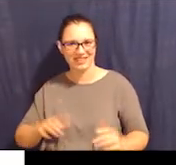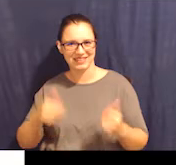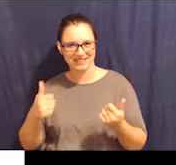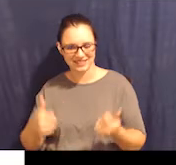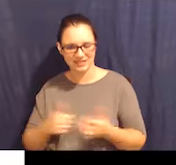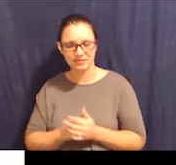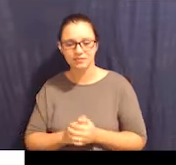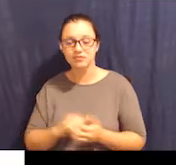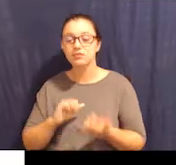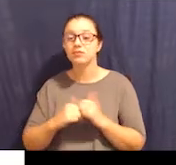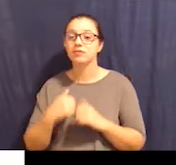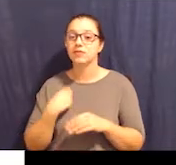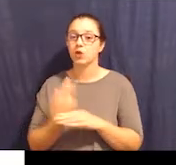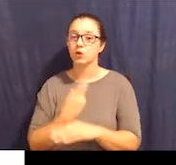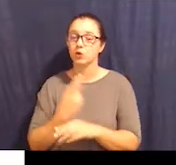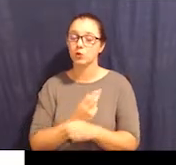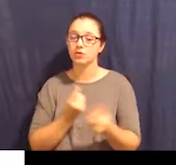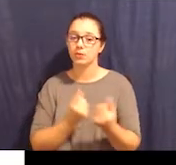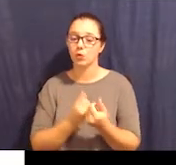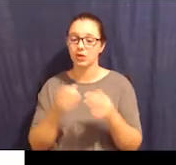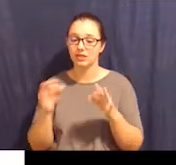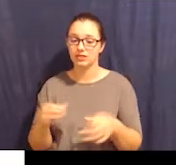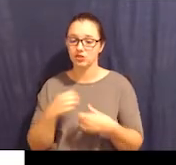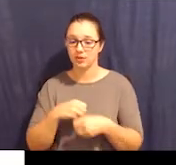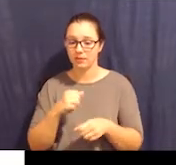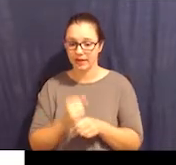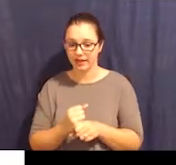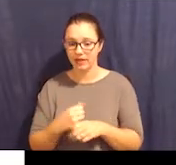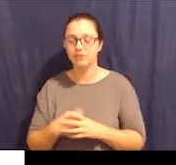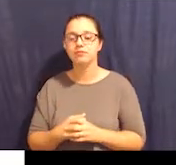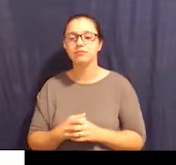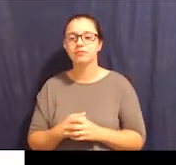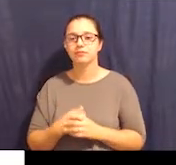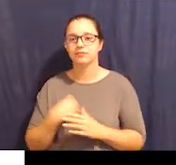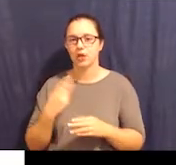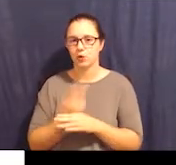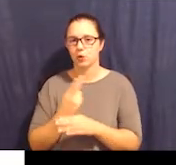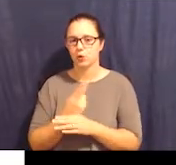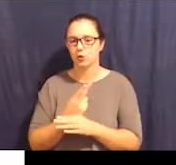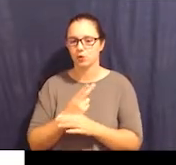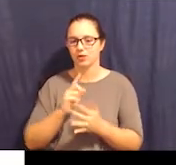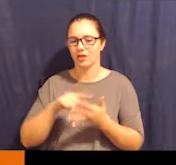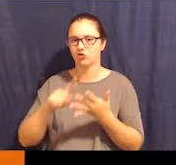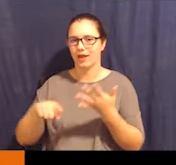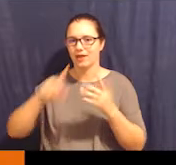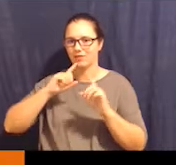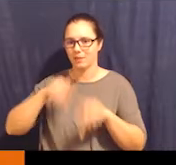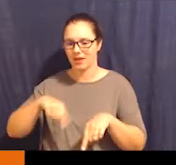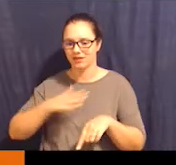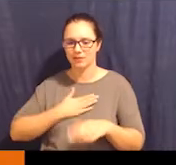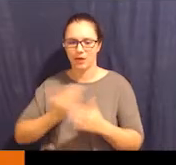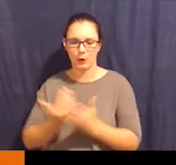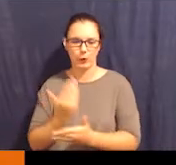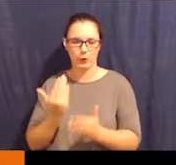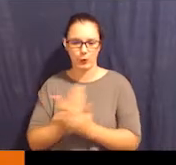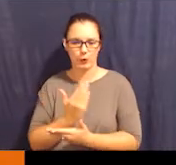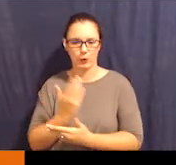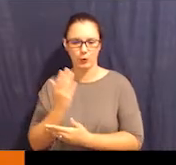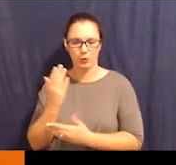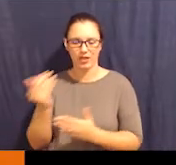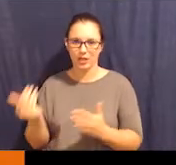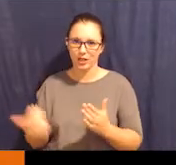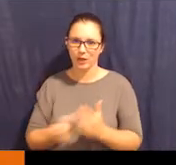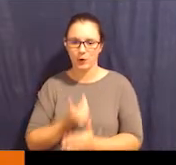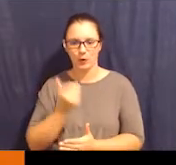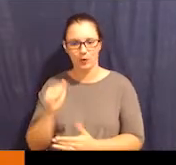So how I use supported decision-making is I use it as a chain of command. And that's a picture of my new